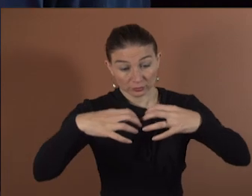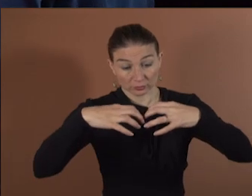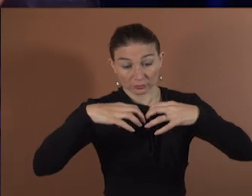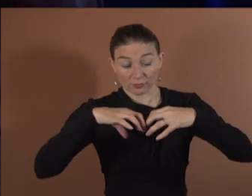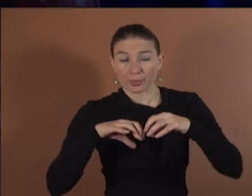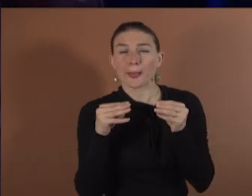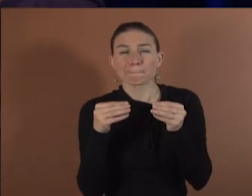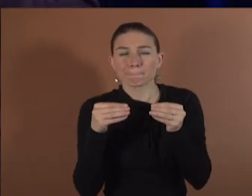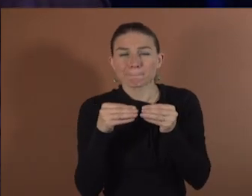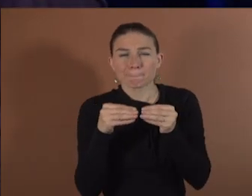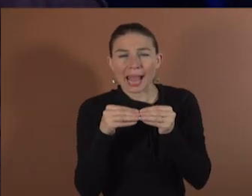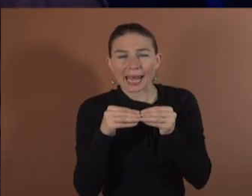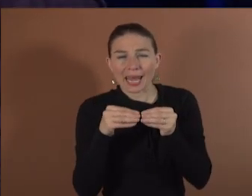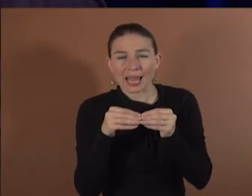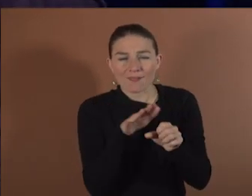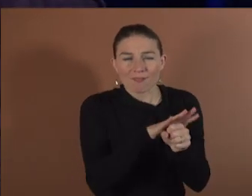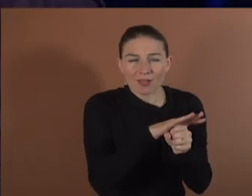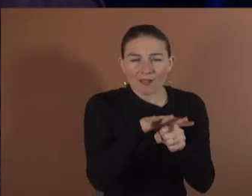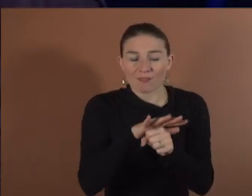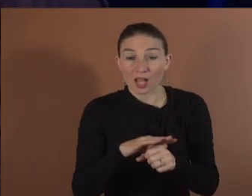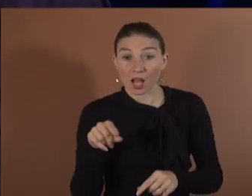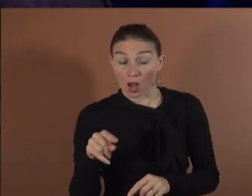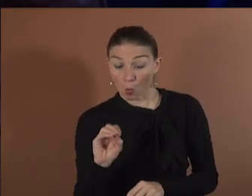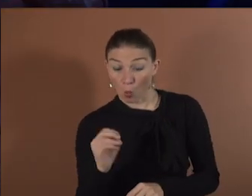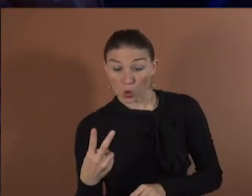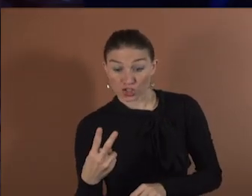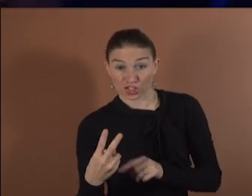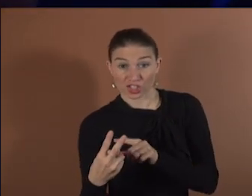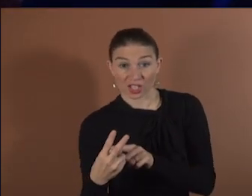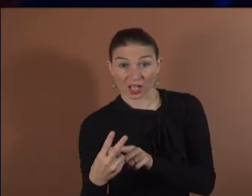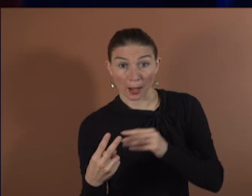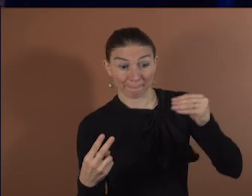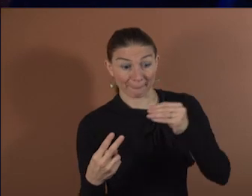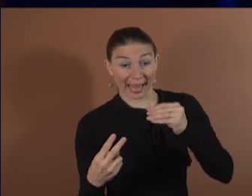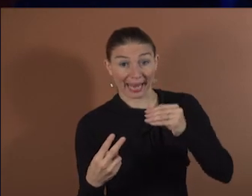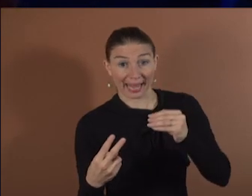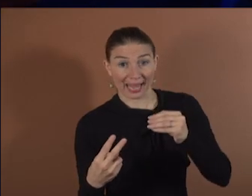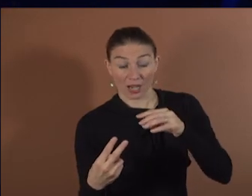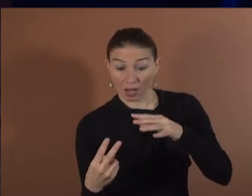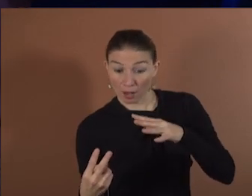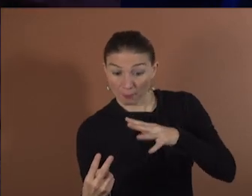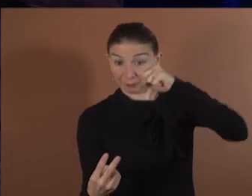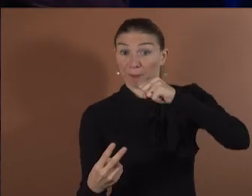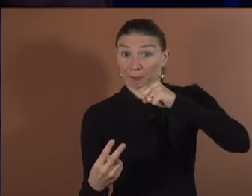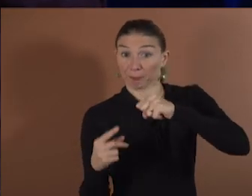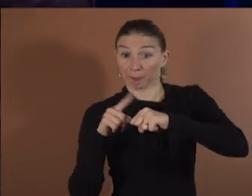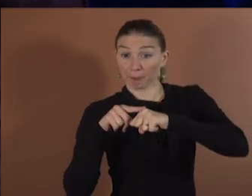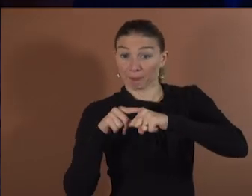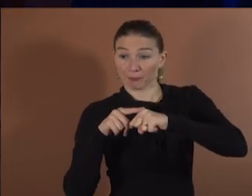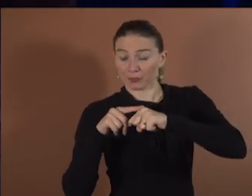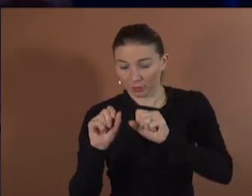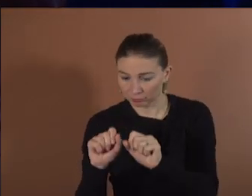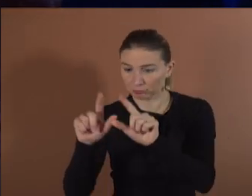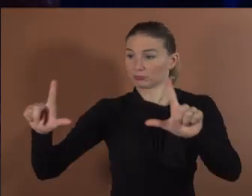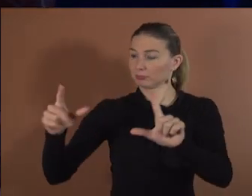machines, by magnetic resonance imaging. But to make out of these oxygen-related activity data